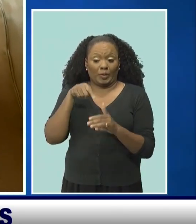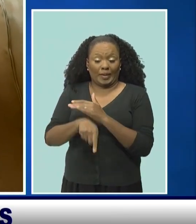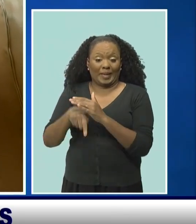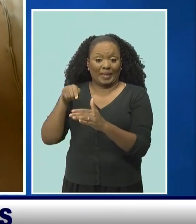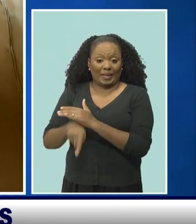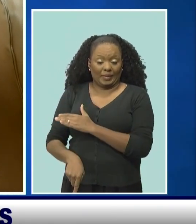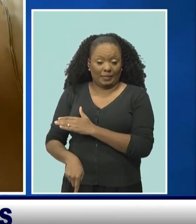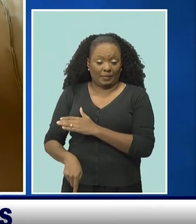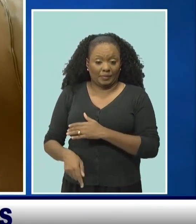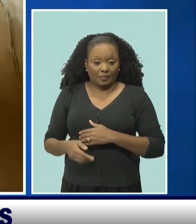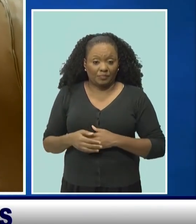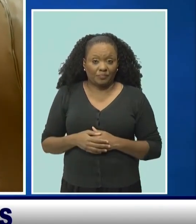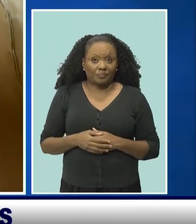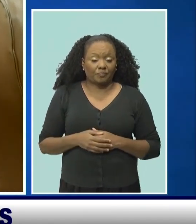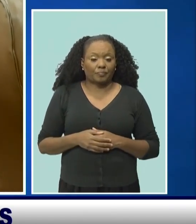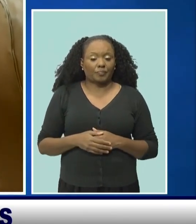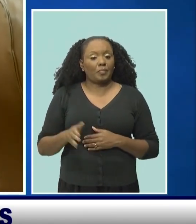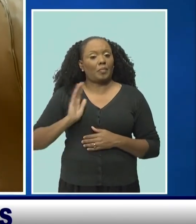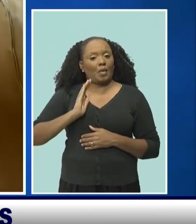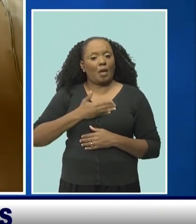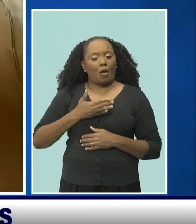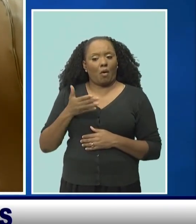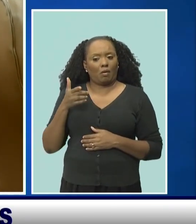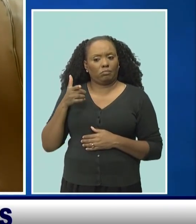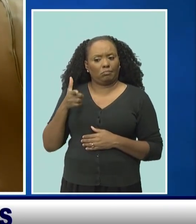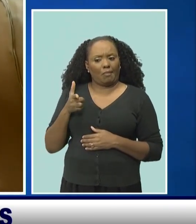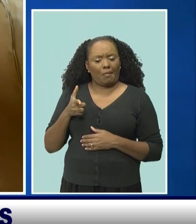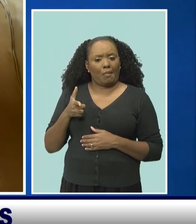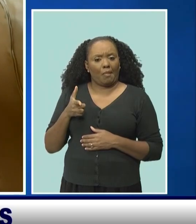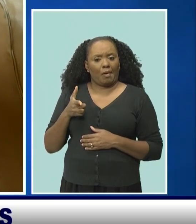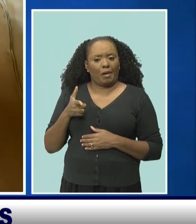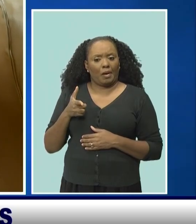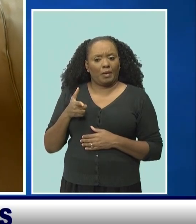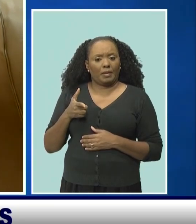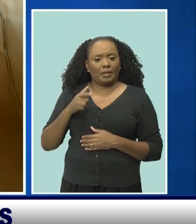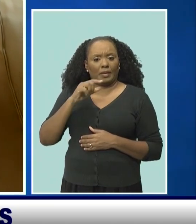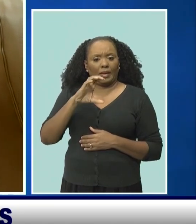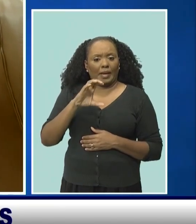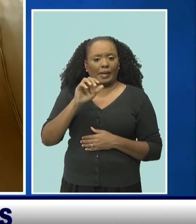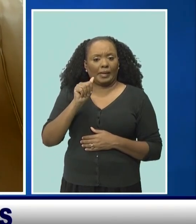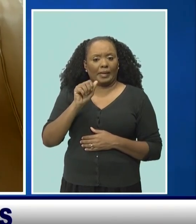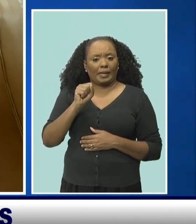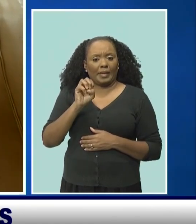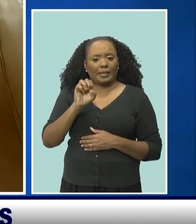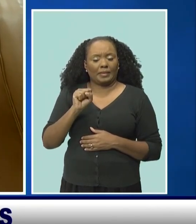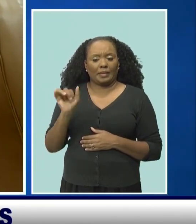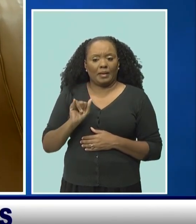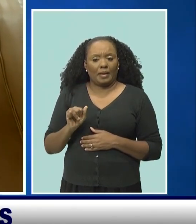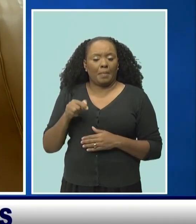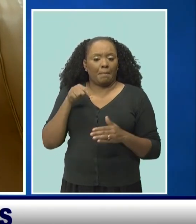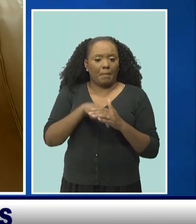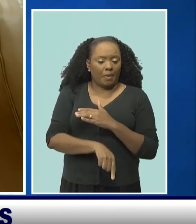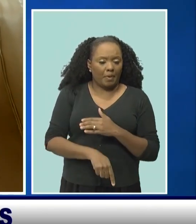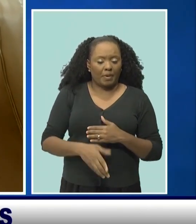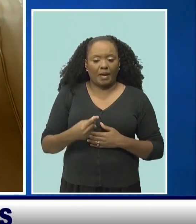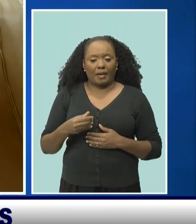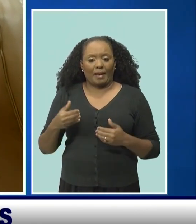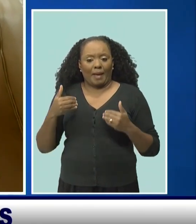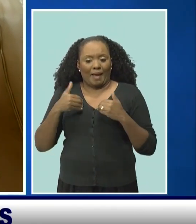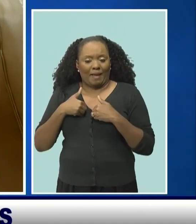when we look at our firearm-related cases, including murder, possession of firearm,